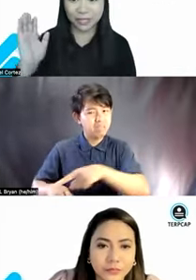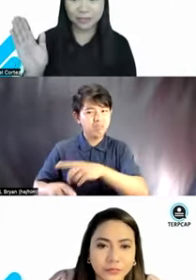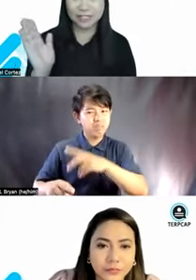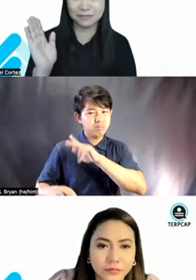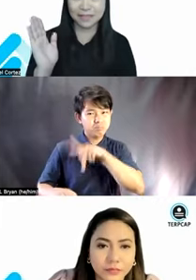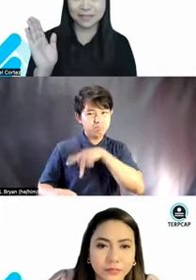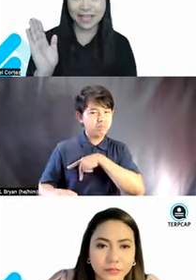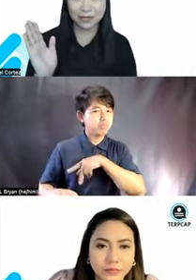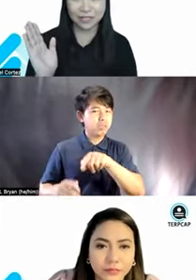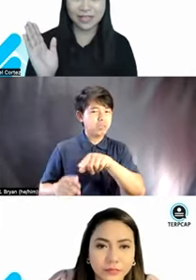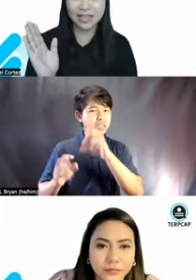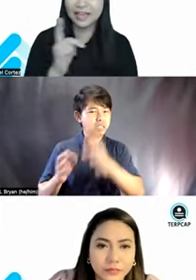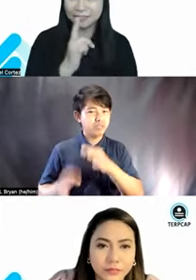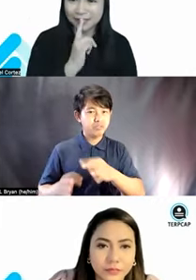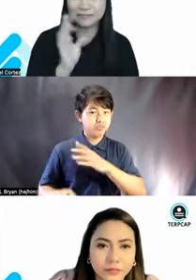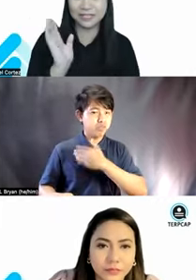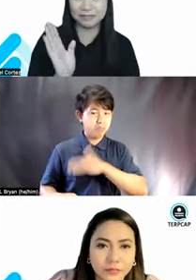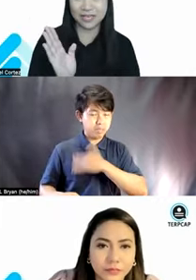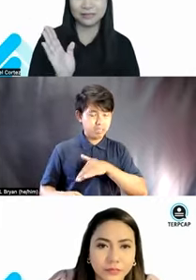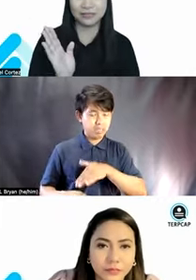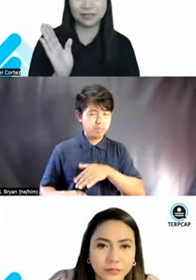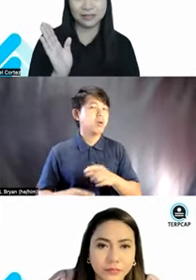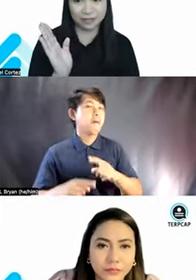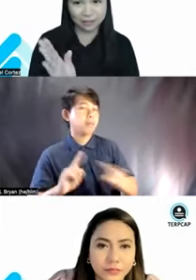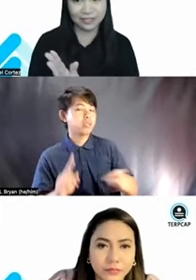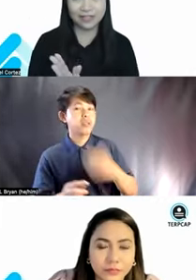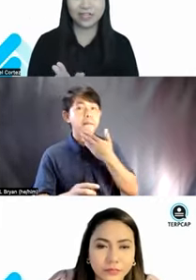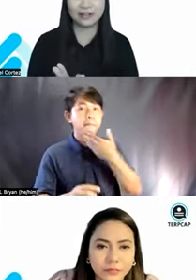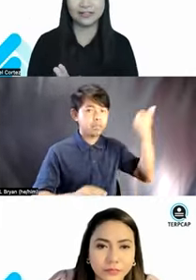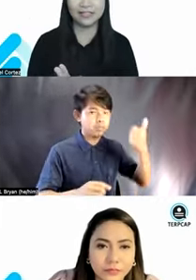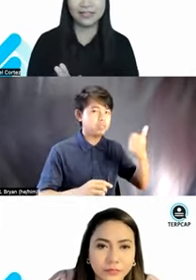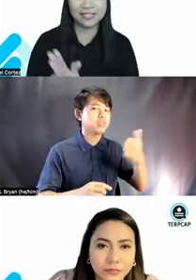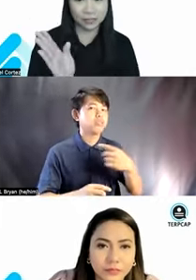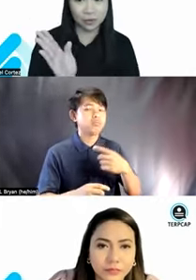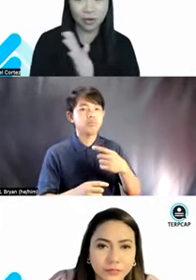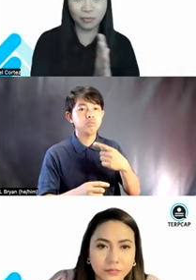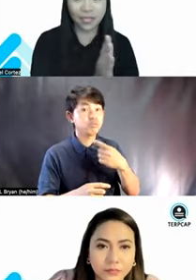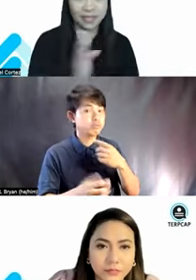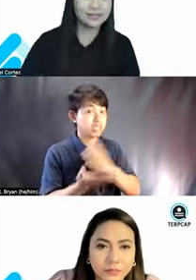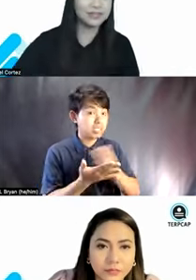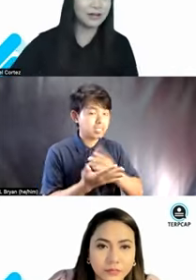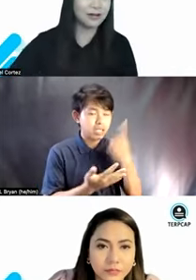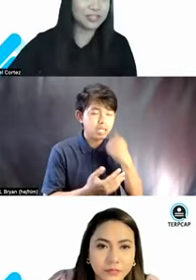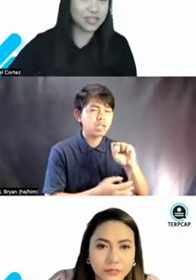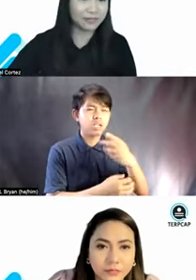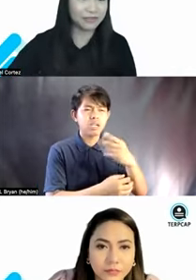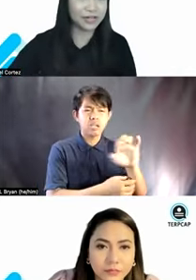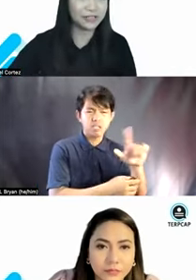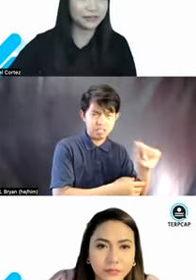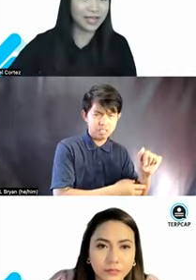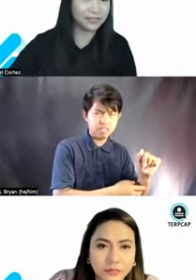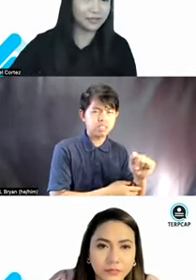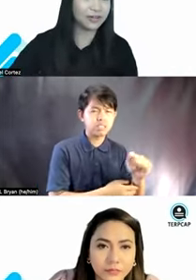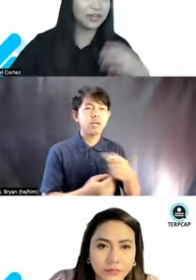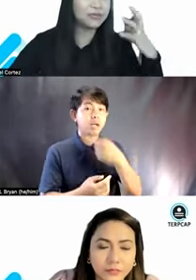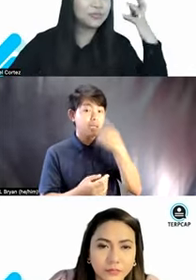language, disability language. I think it's really best what, uh, Sheila shared. Let's go away. And on the chat, very